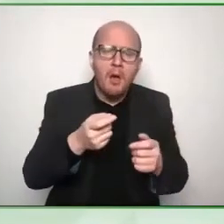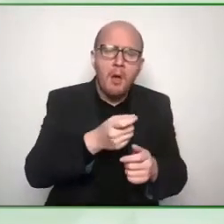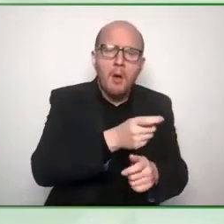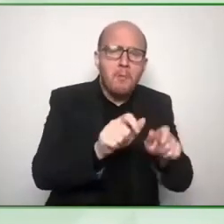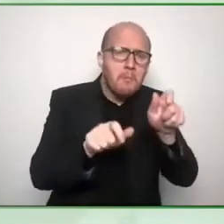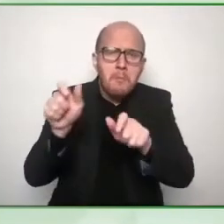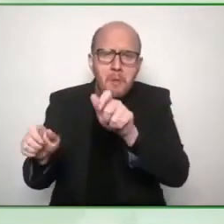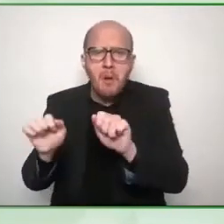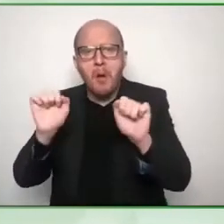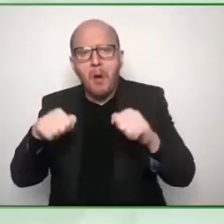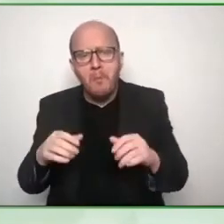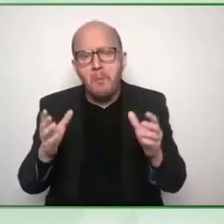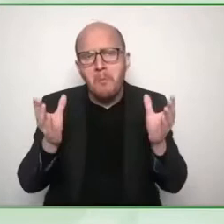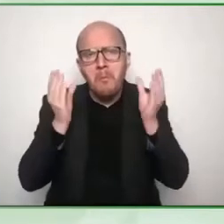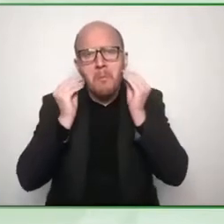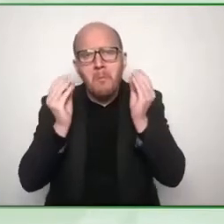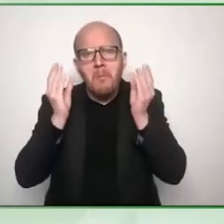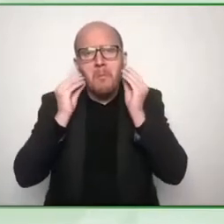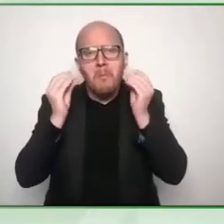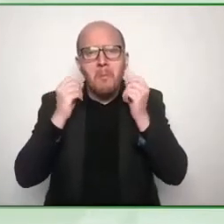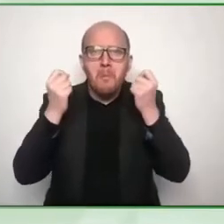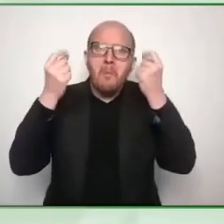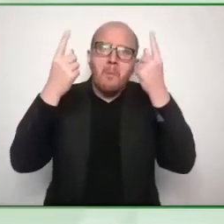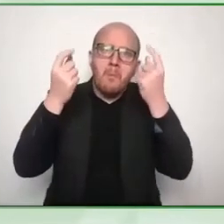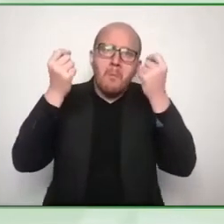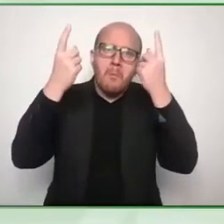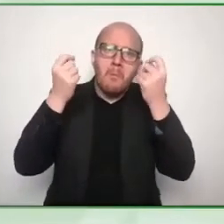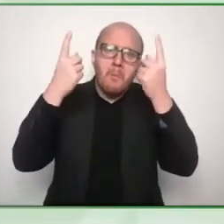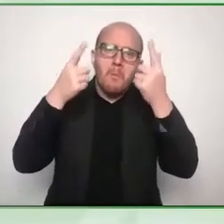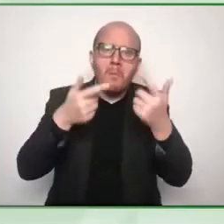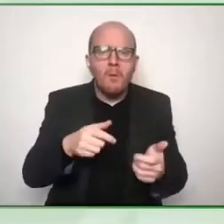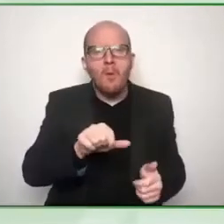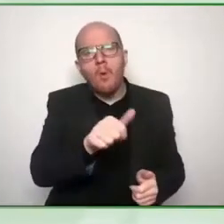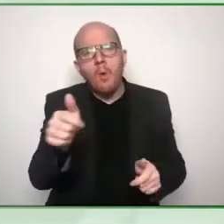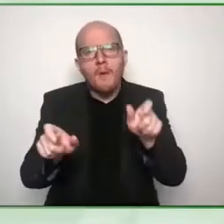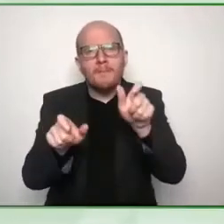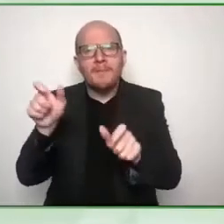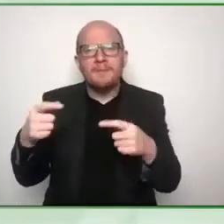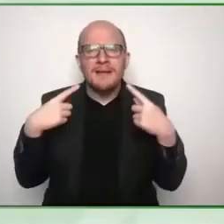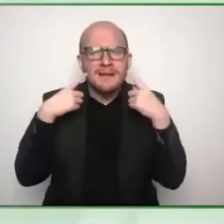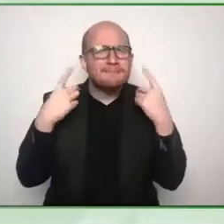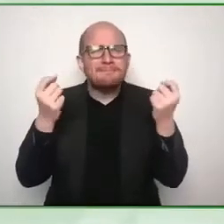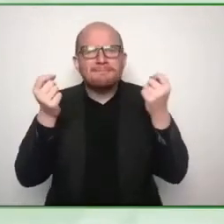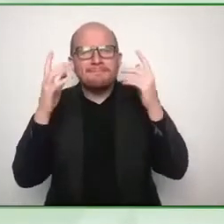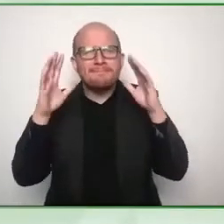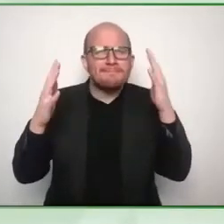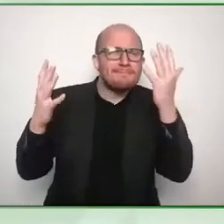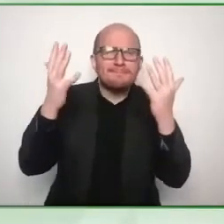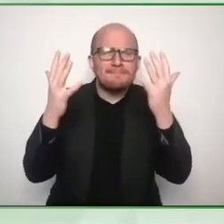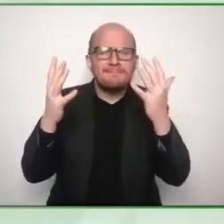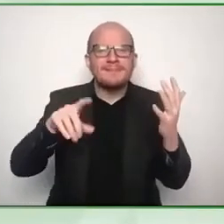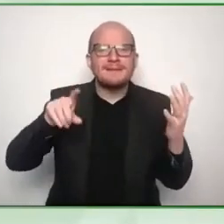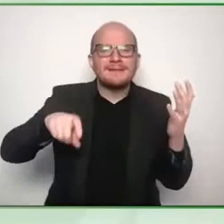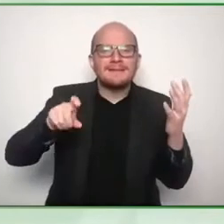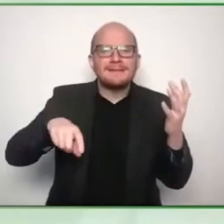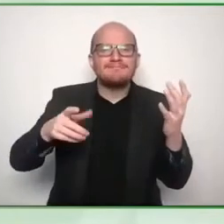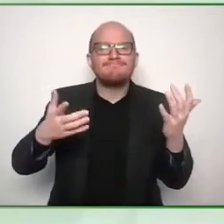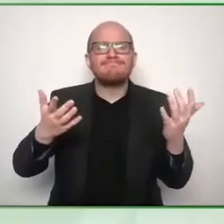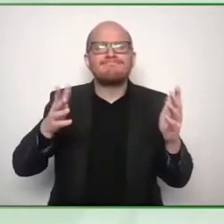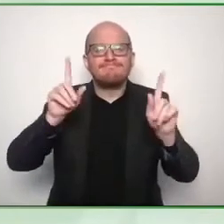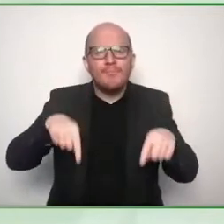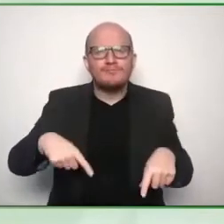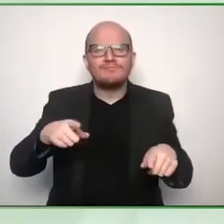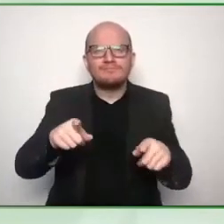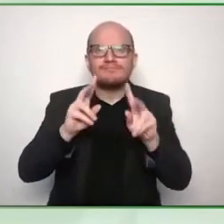our session today is graphically facilitating the remarks which we will be getting